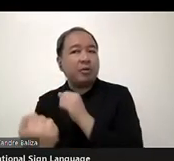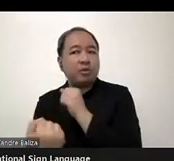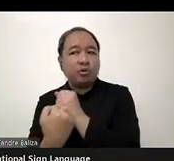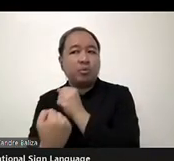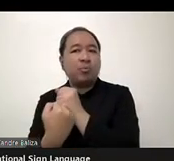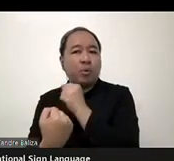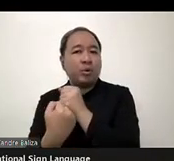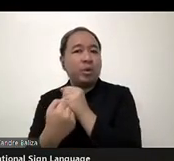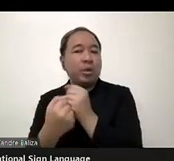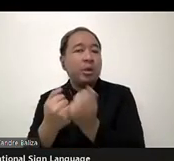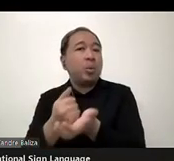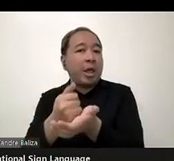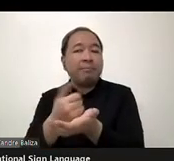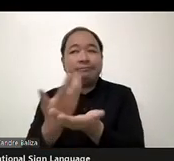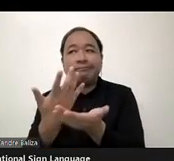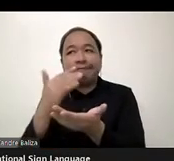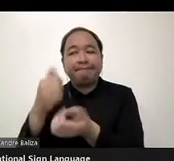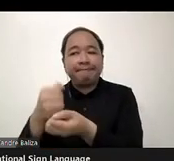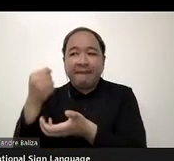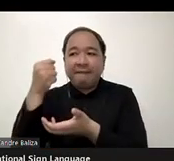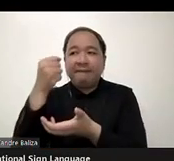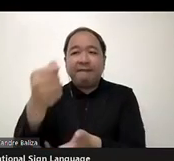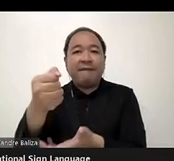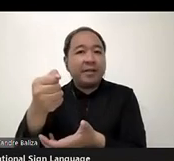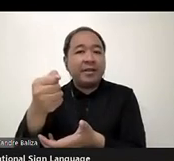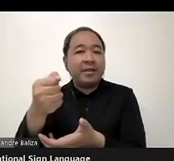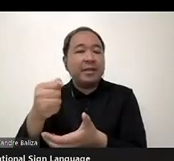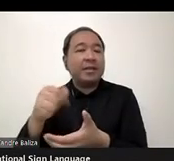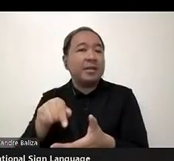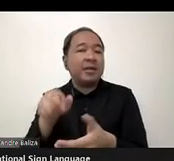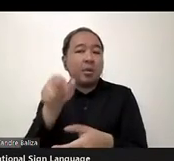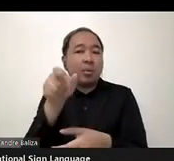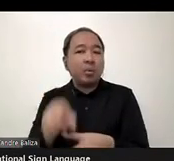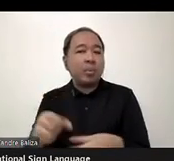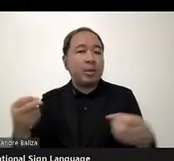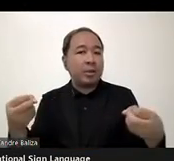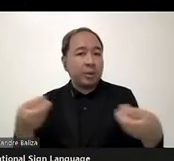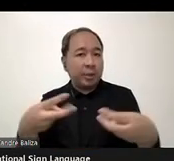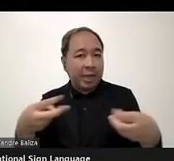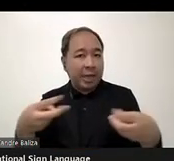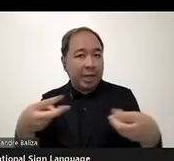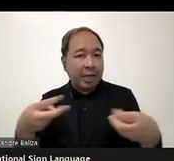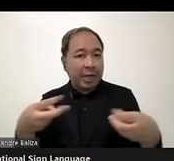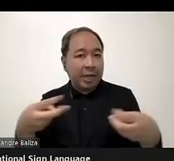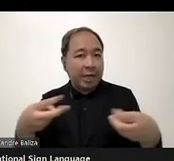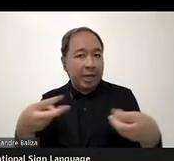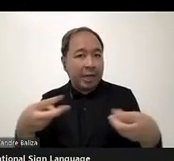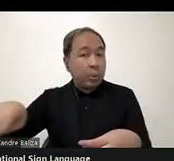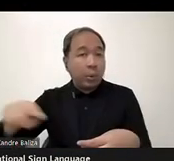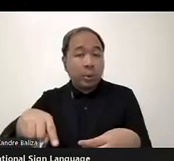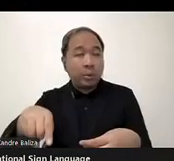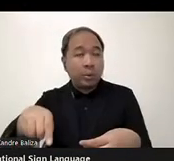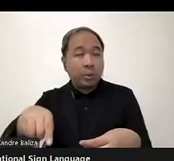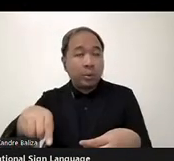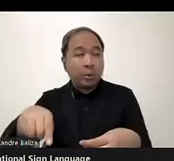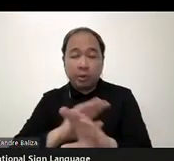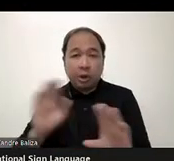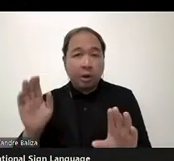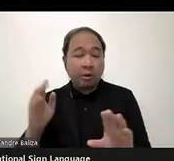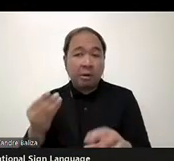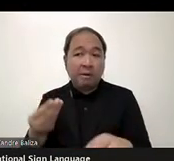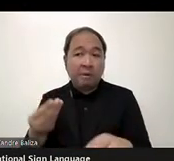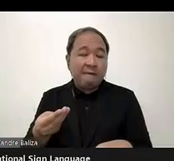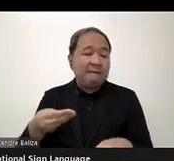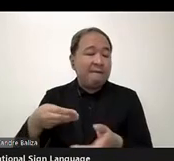funding the human captioning and others, and that they should not fund, if they're going to